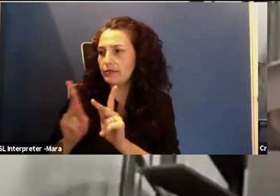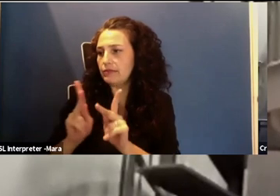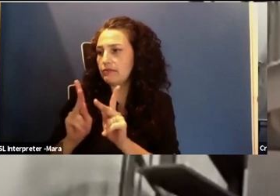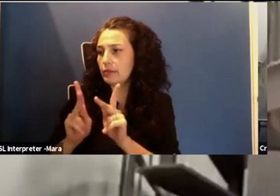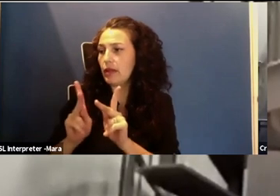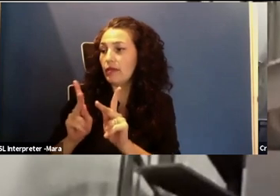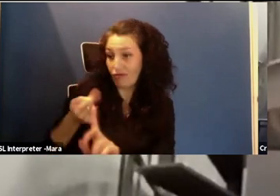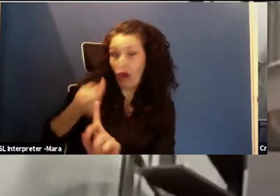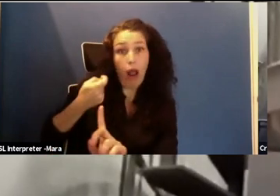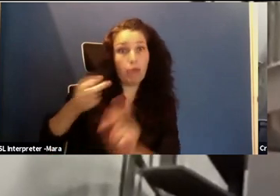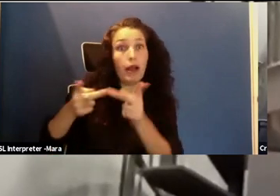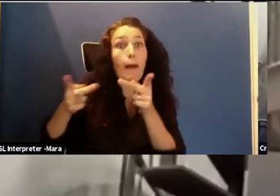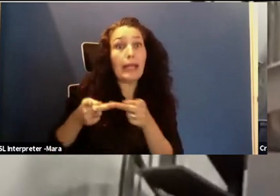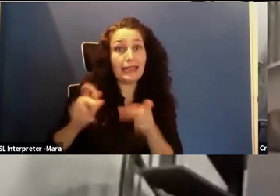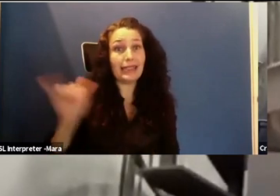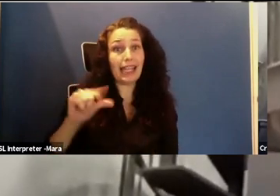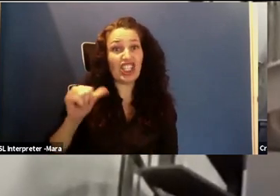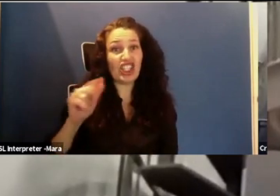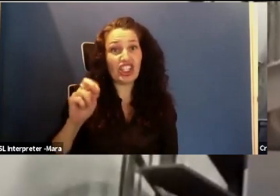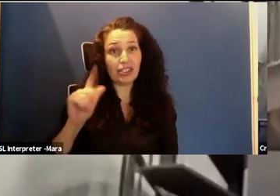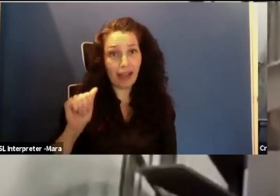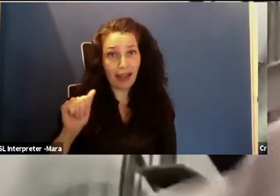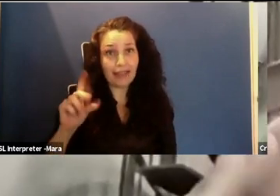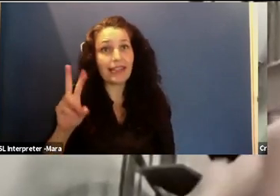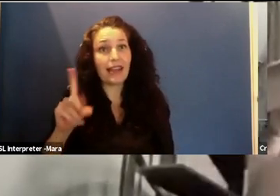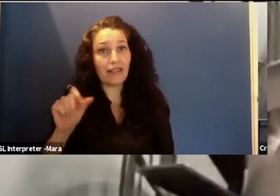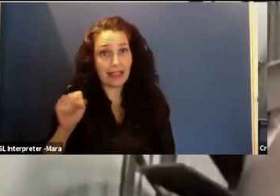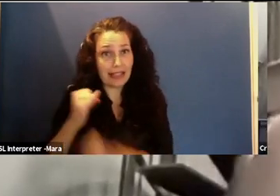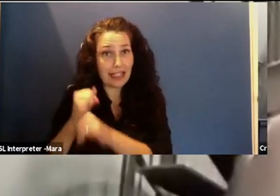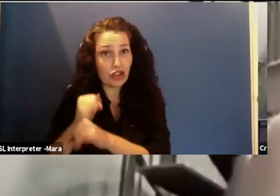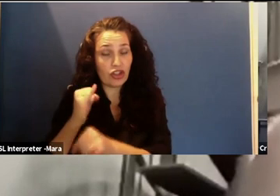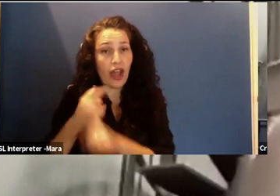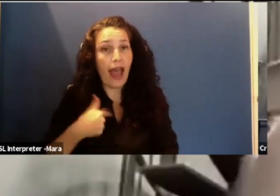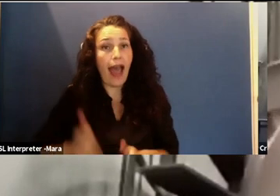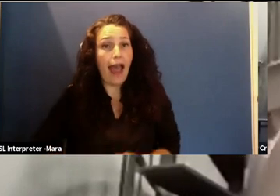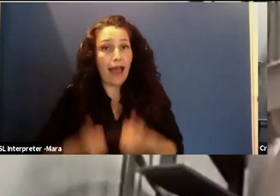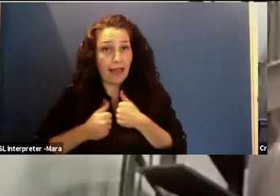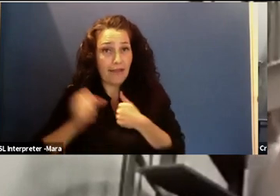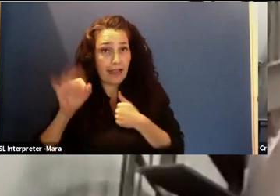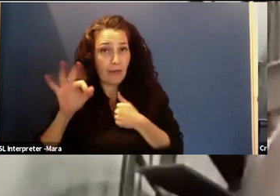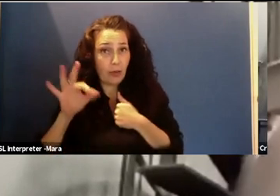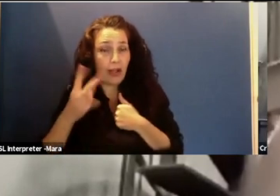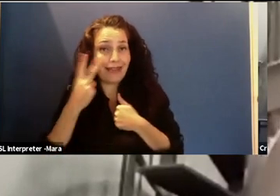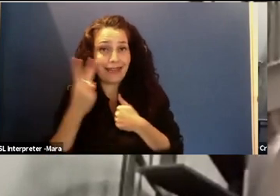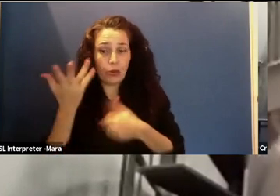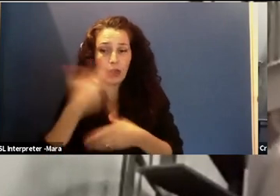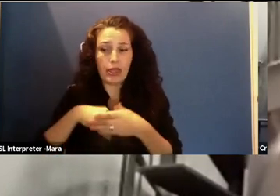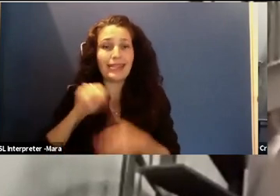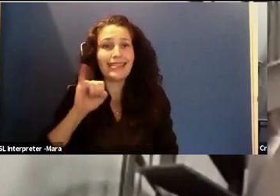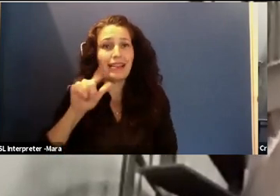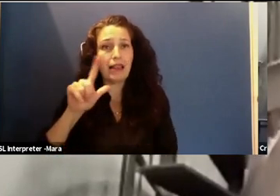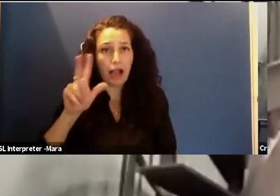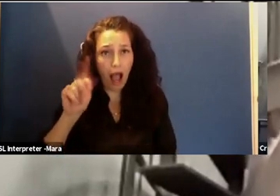It's a big deal where I live for the most part in San Francisco and within Silicon Valley.